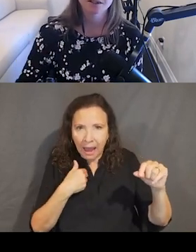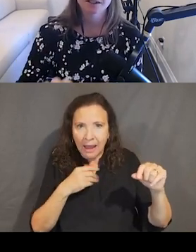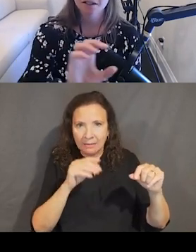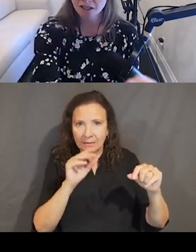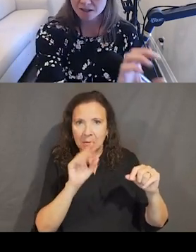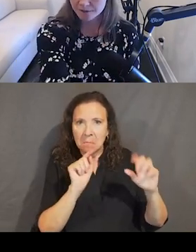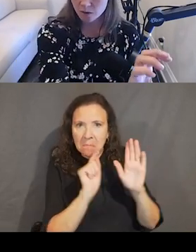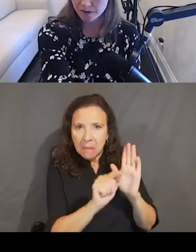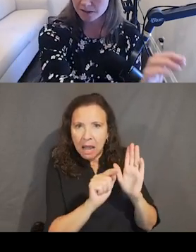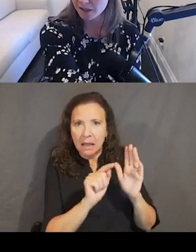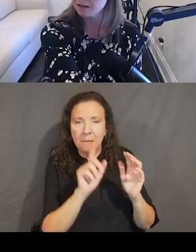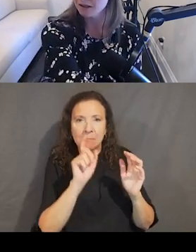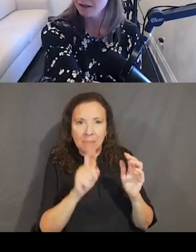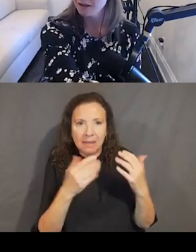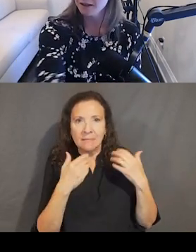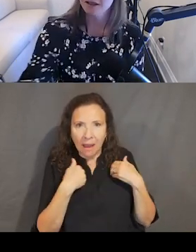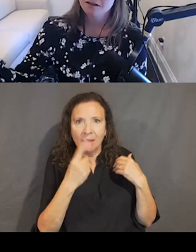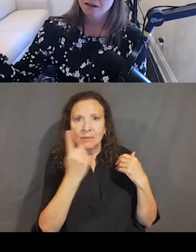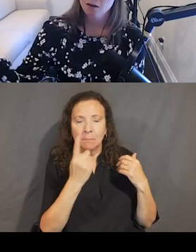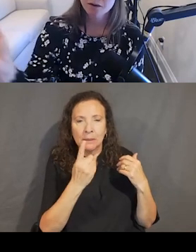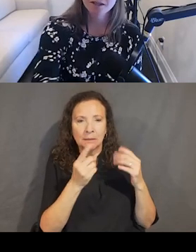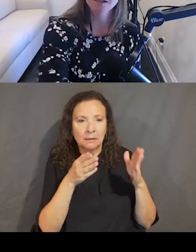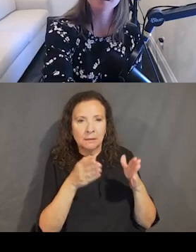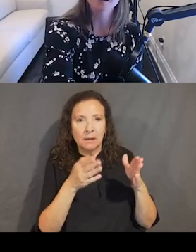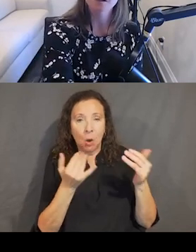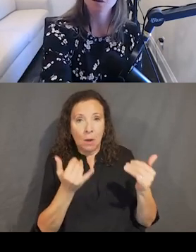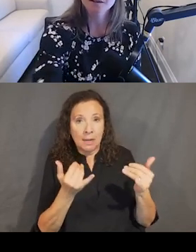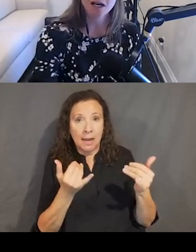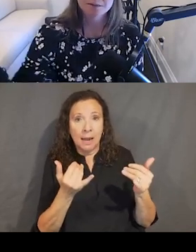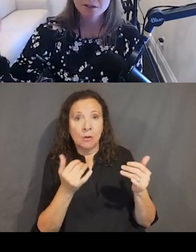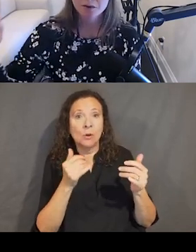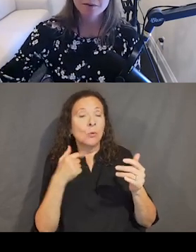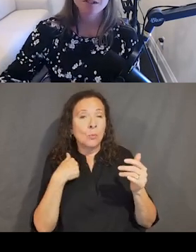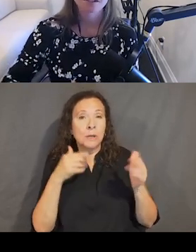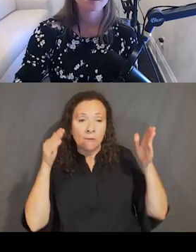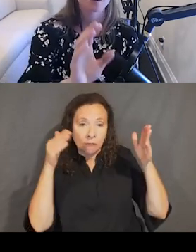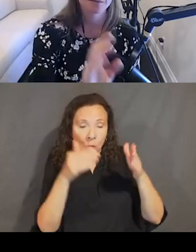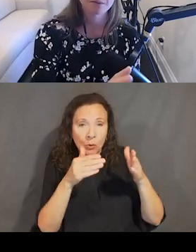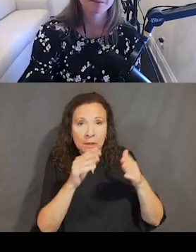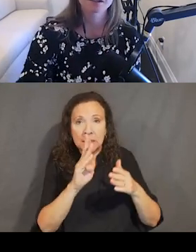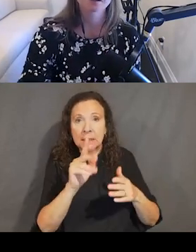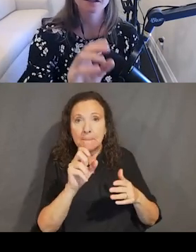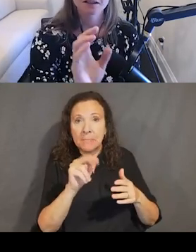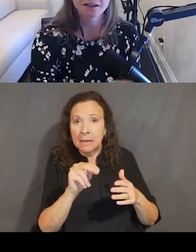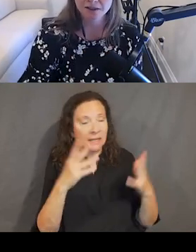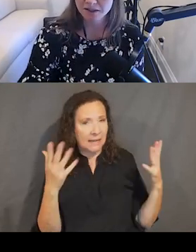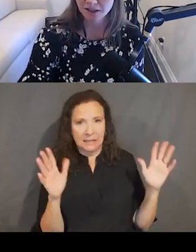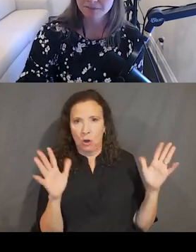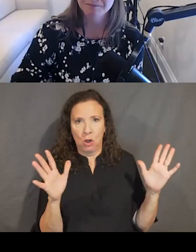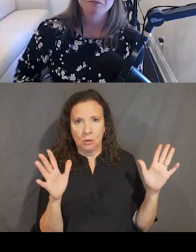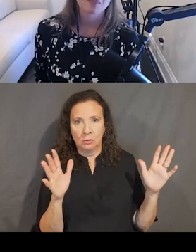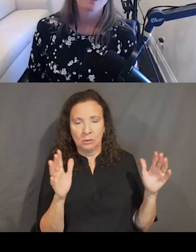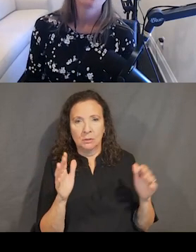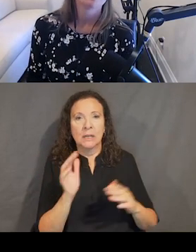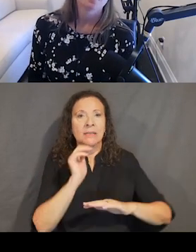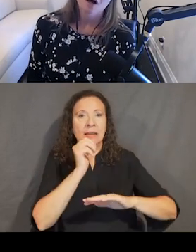responsibilities just for this button. Nothing else. No other states, no other types, no other versions. Primary button, default state.